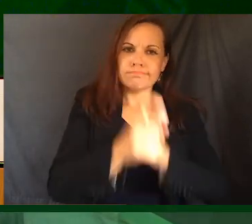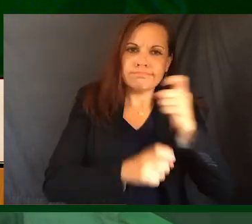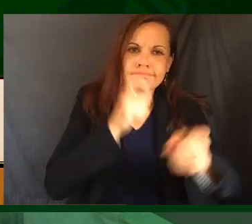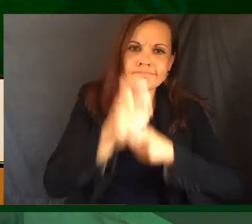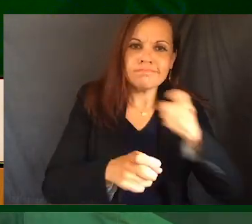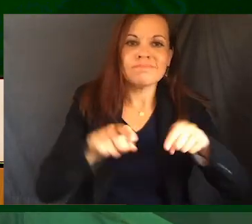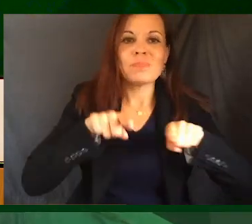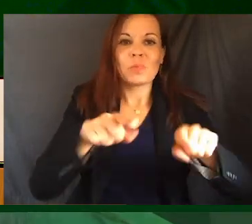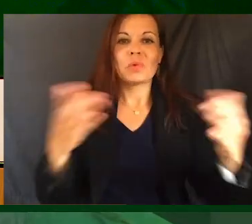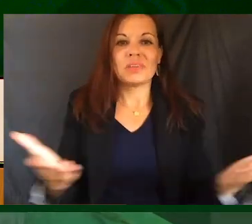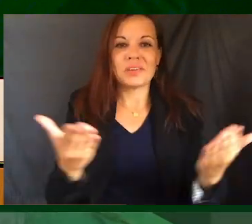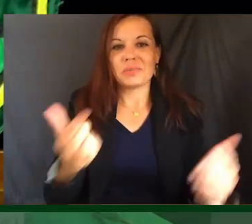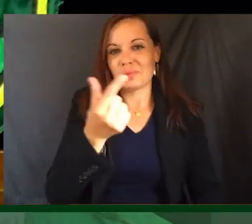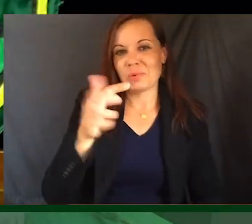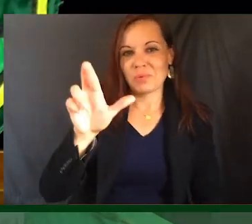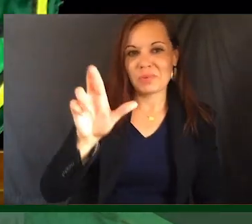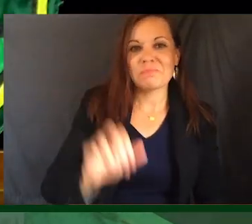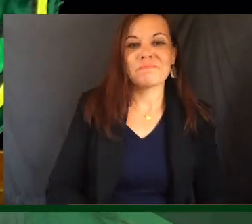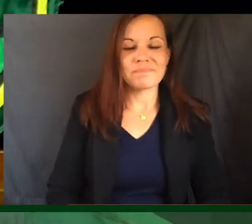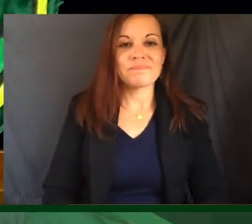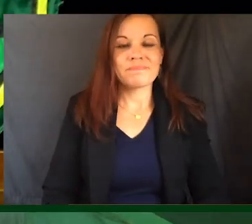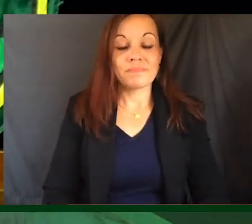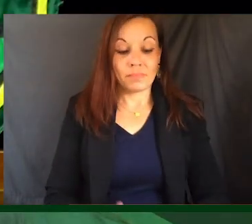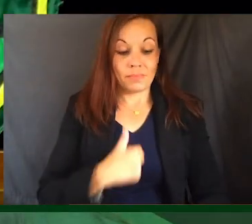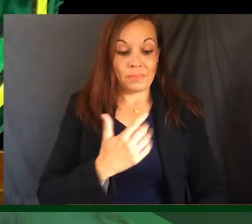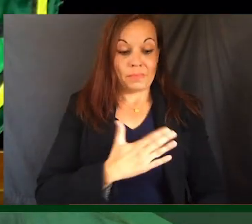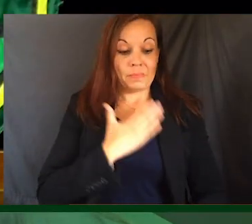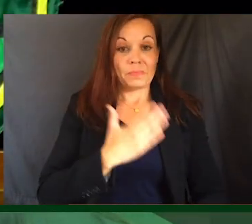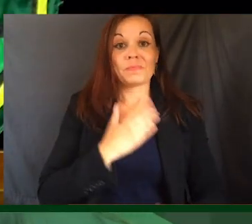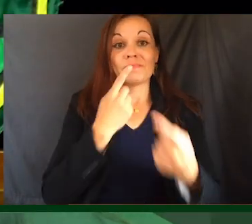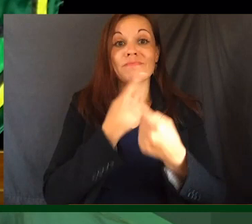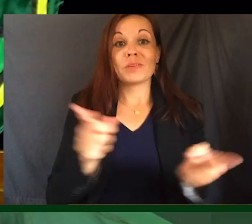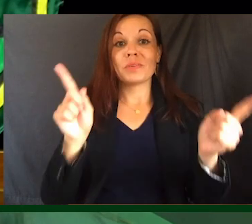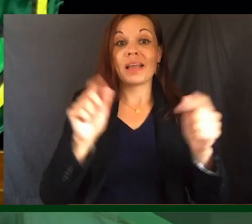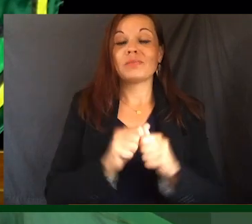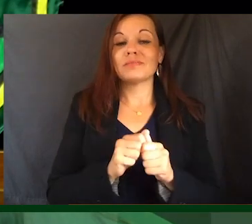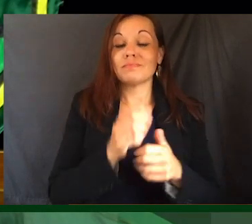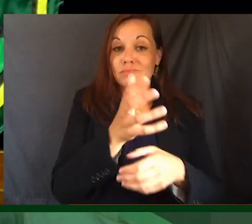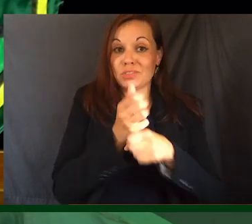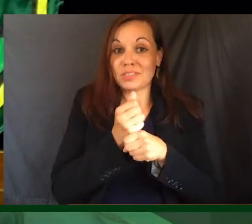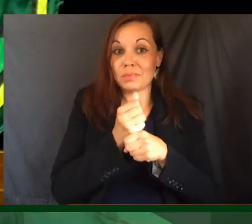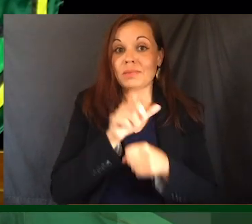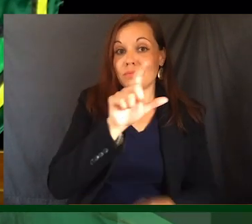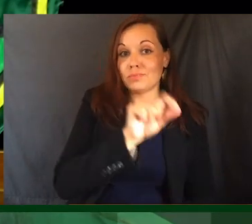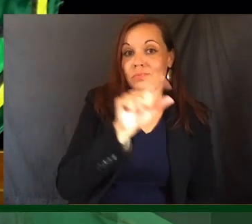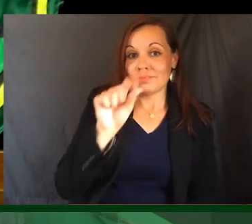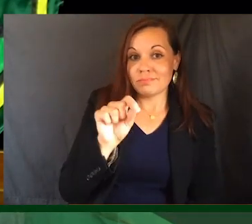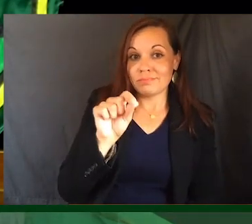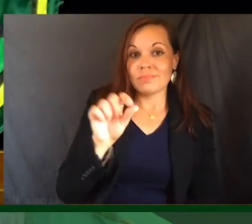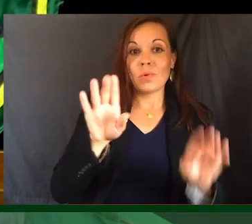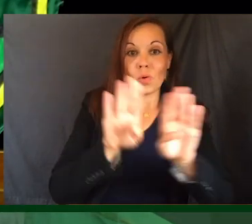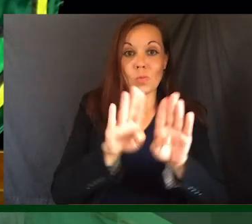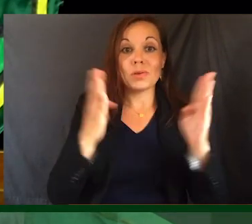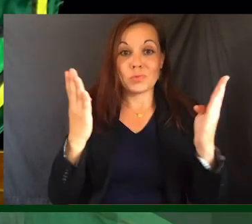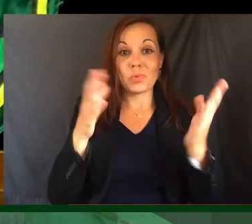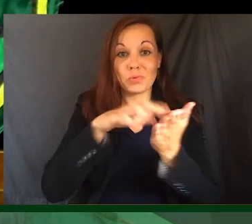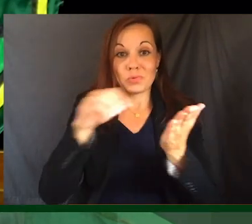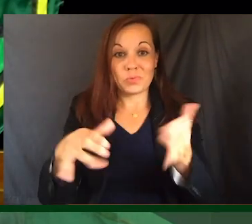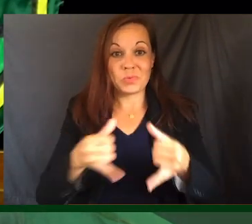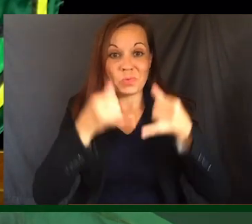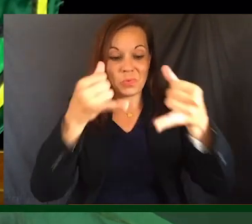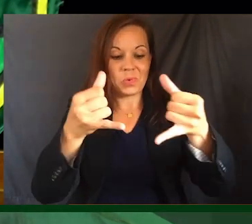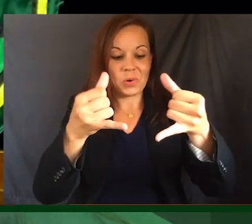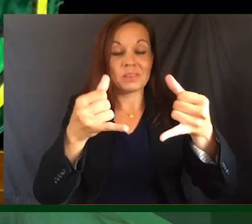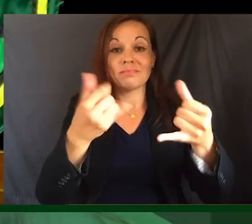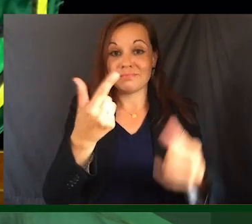while at Green River College. I am pleased to announce that the recipient of the 2020 Open Doors Student Award